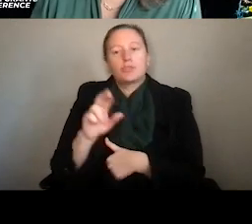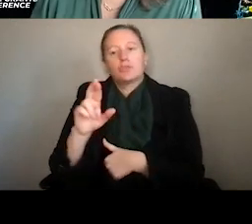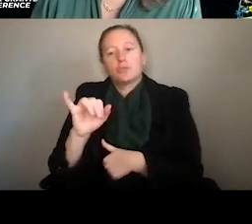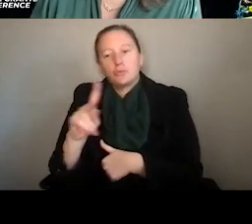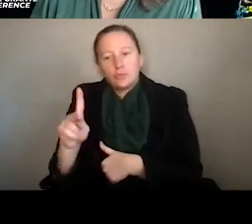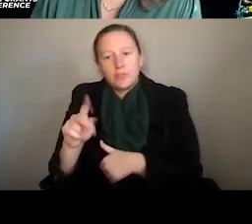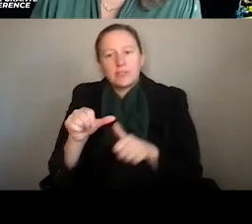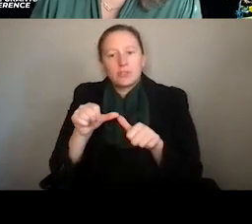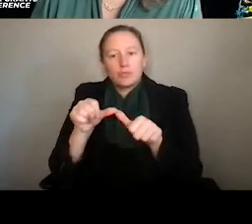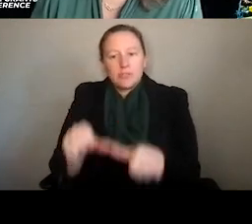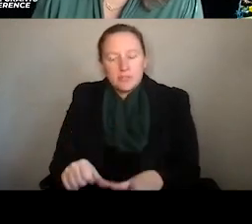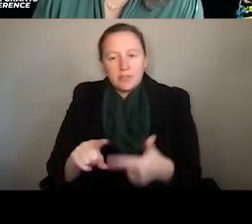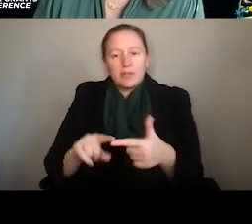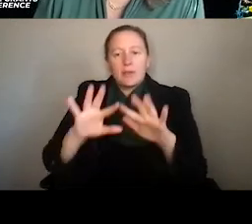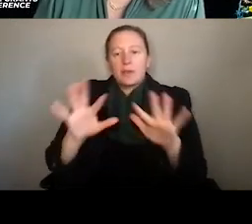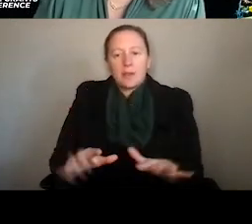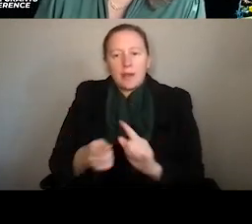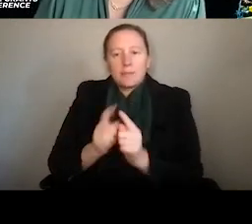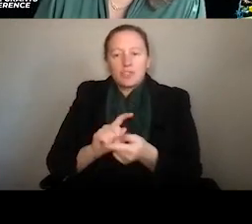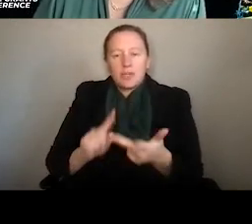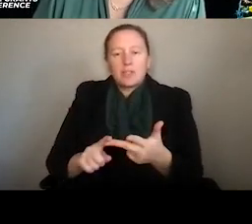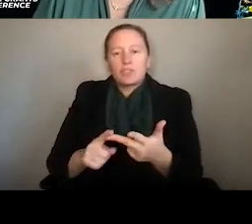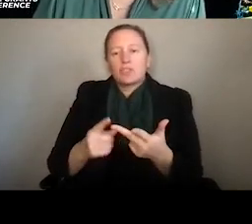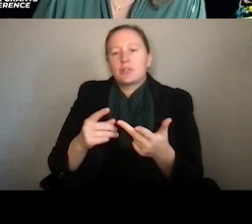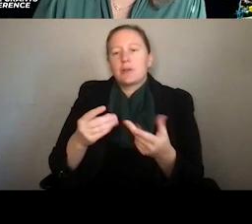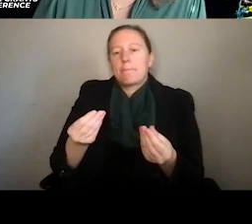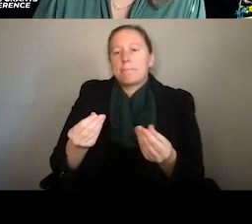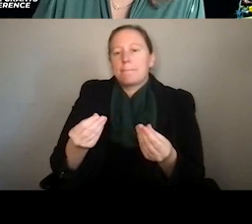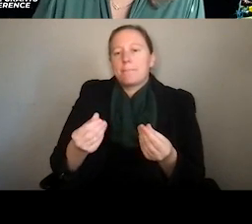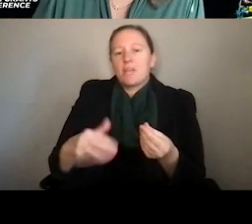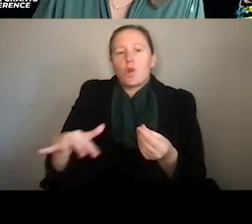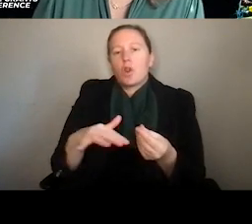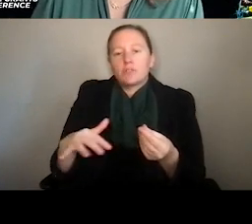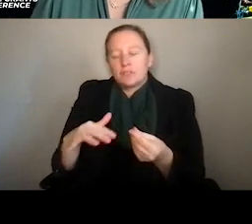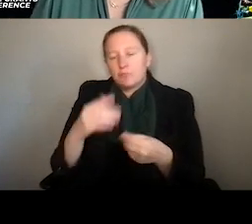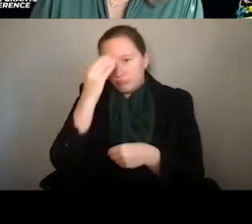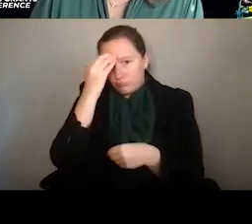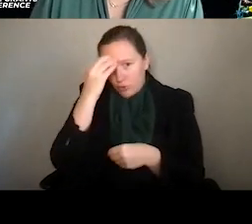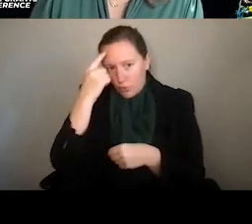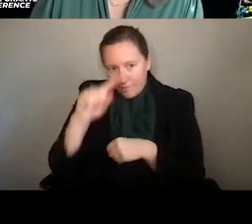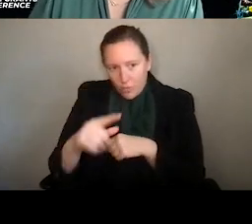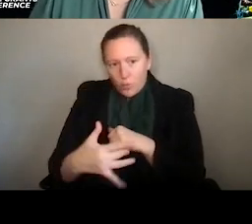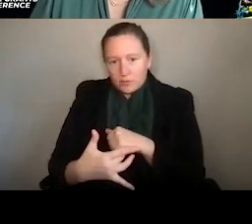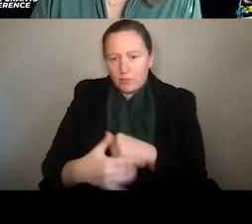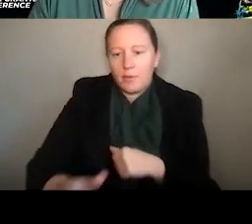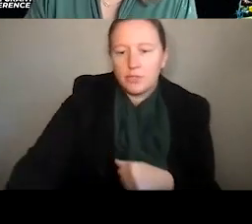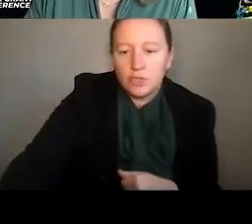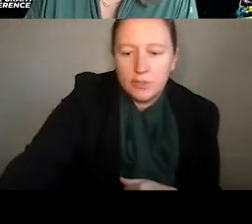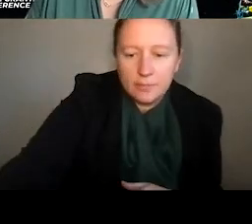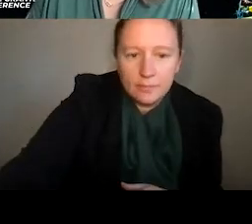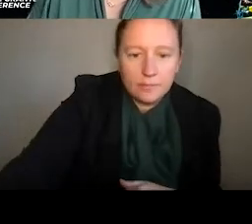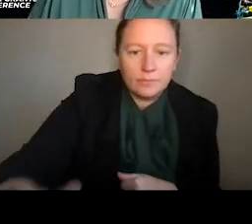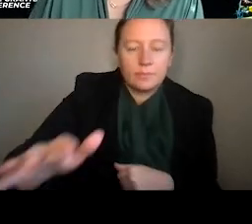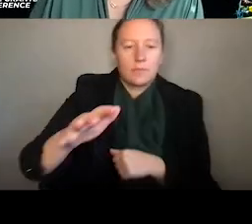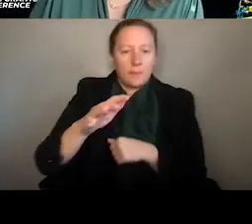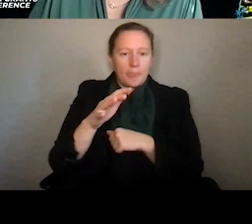climate change, and the critical minerals and materials needed for green technology. So by establishing the directorate that I